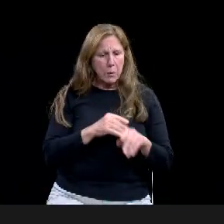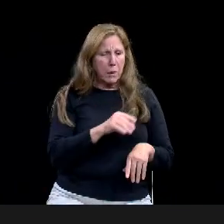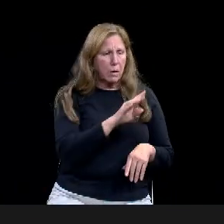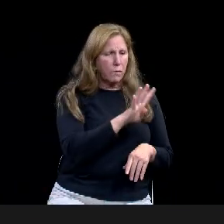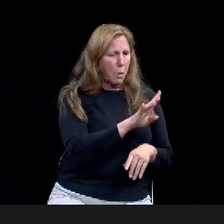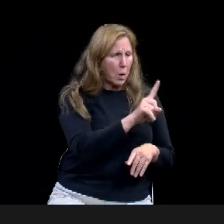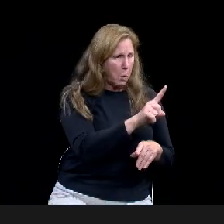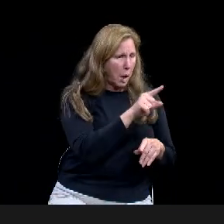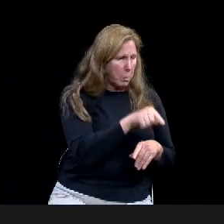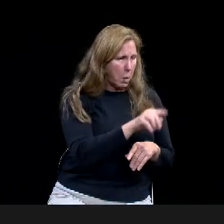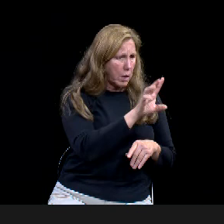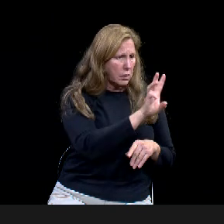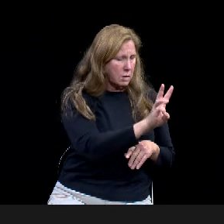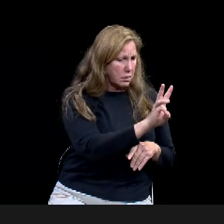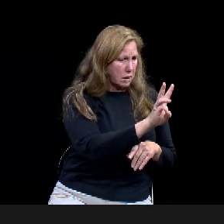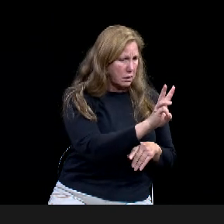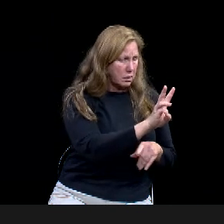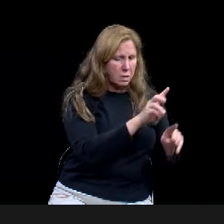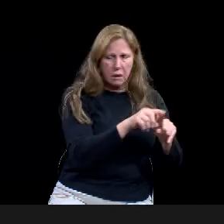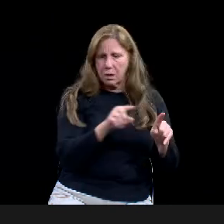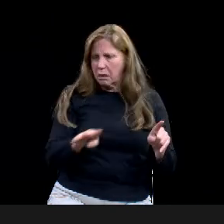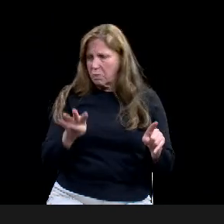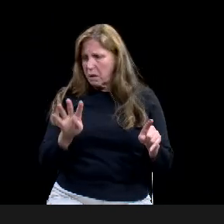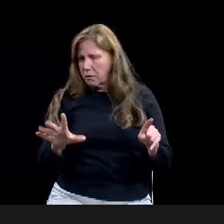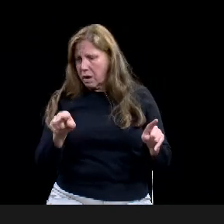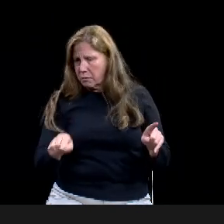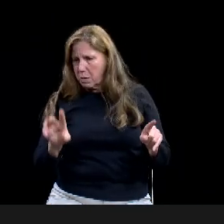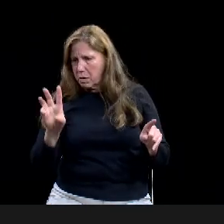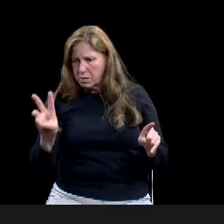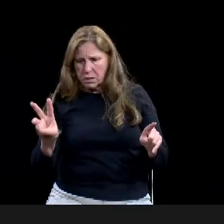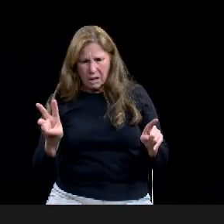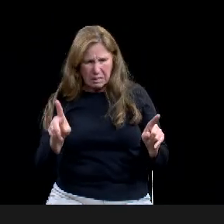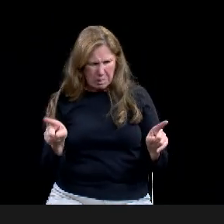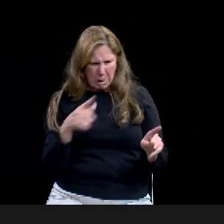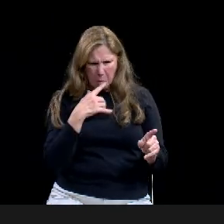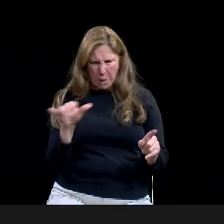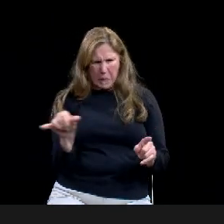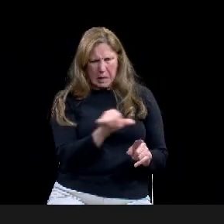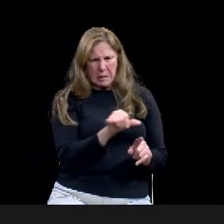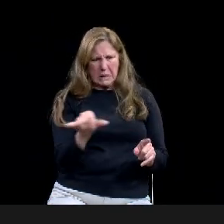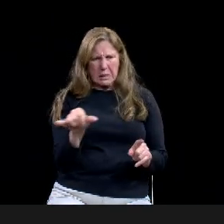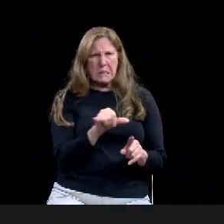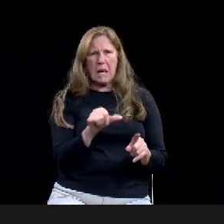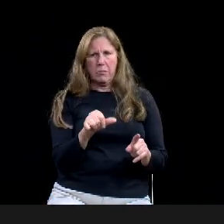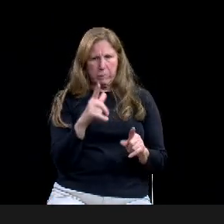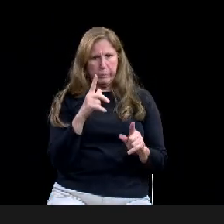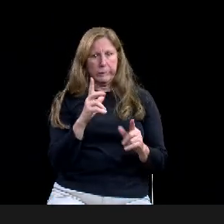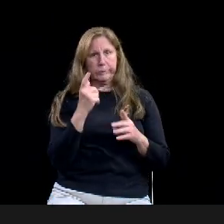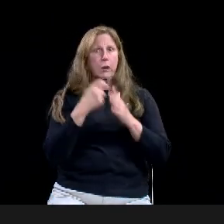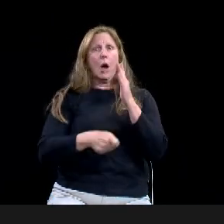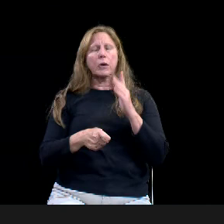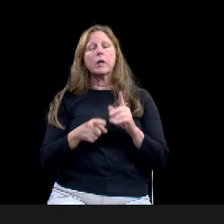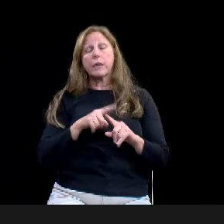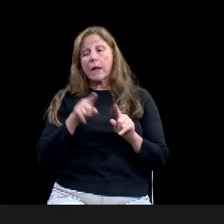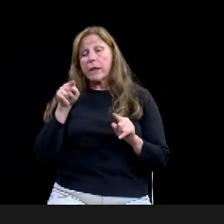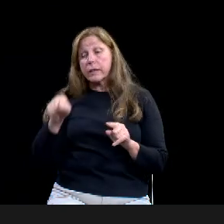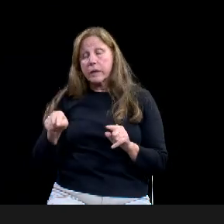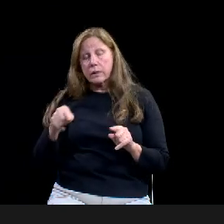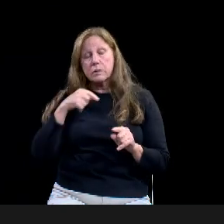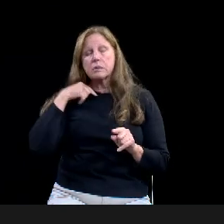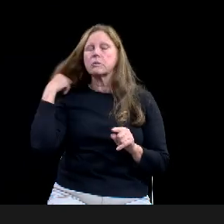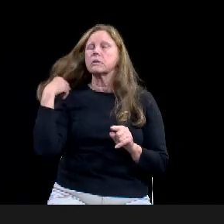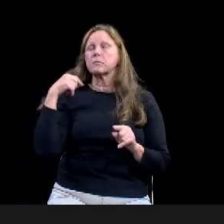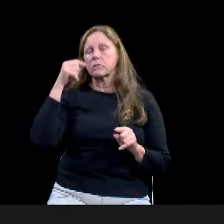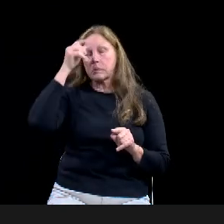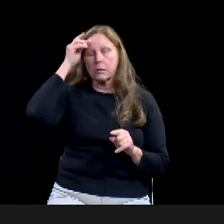is the difference in this plan is really that the second level would be completely fit out and open to the staff. So